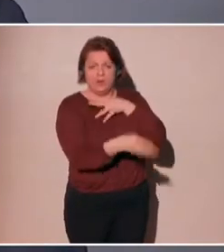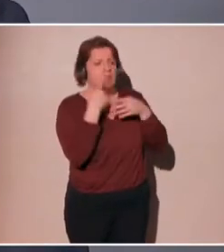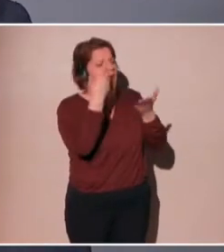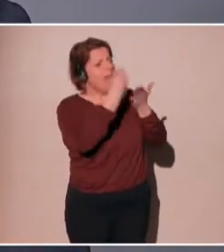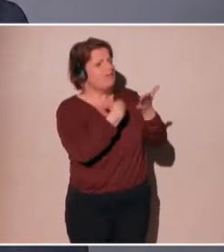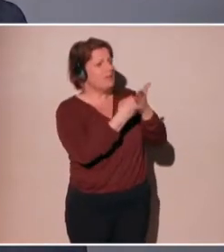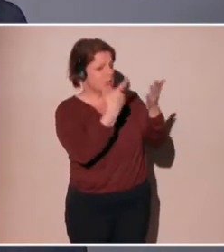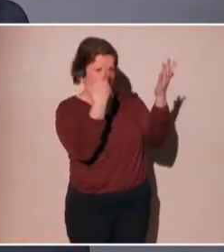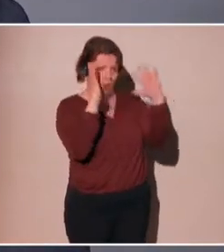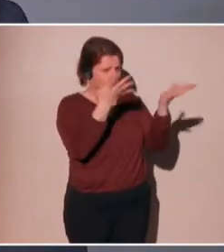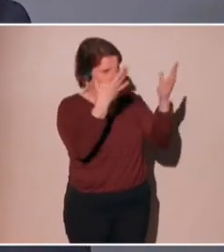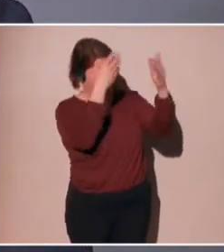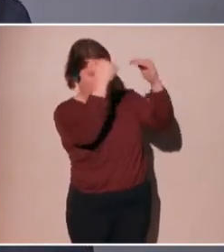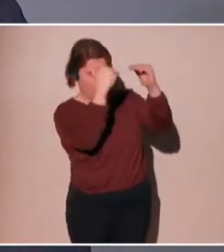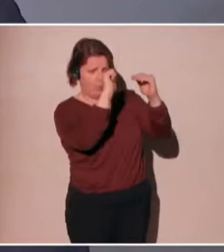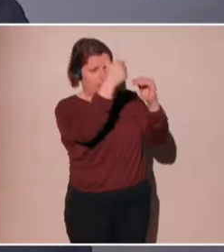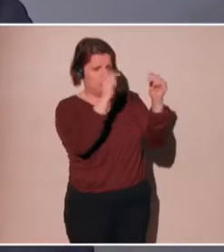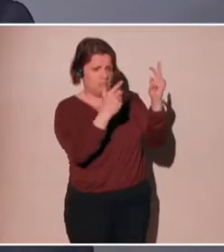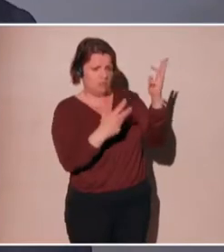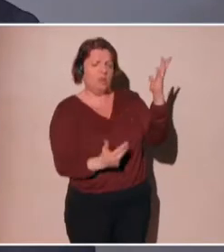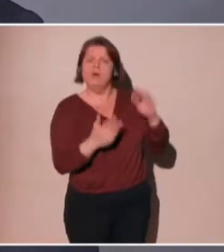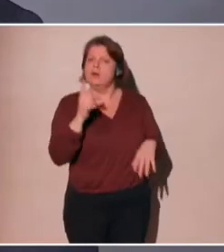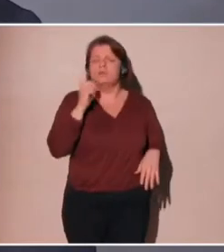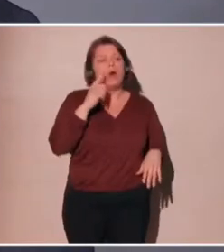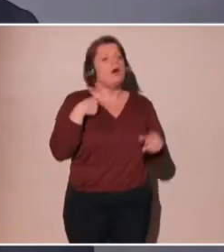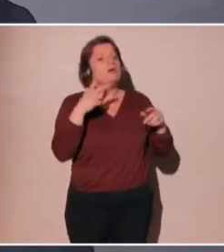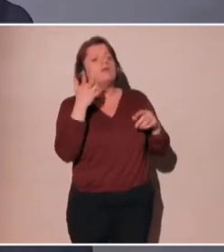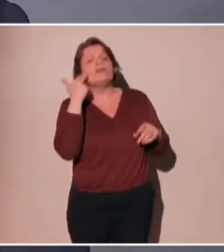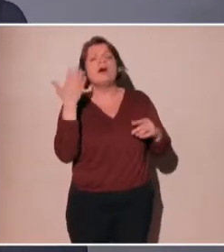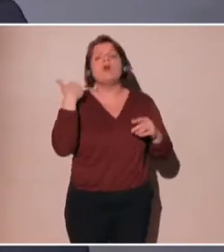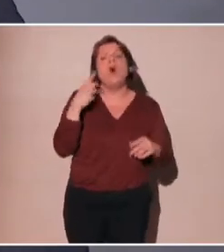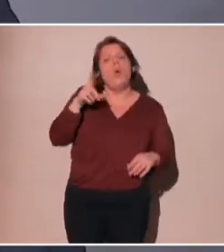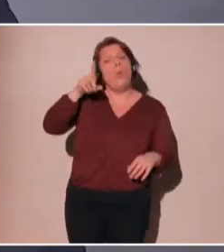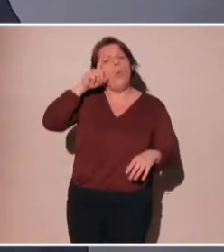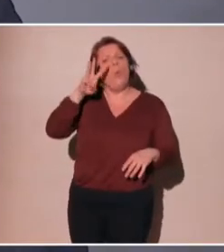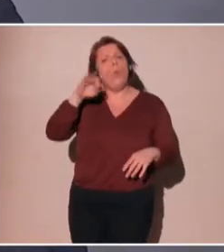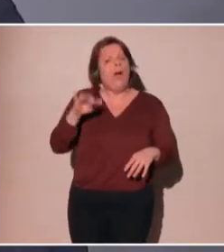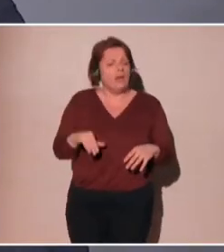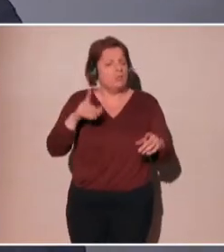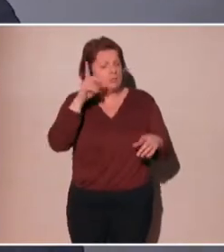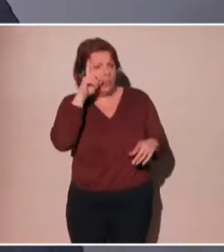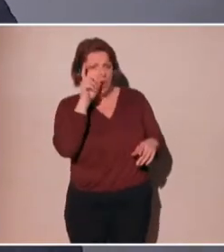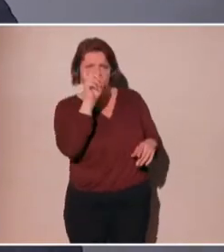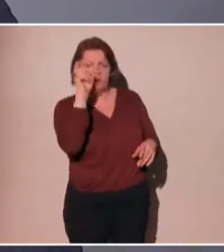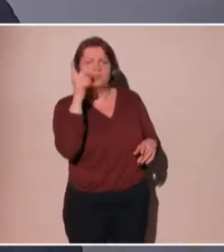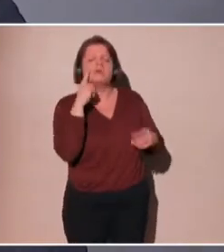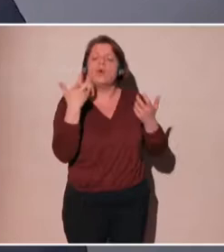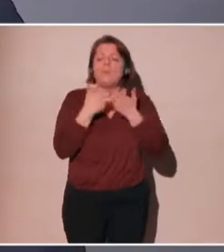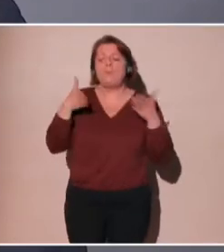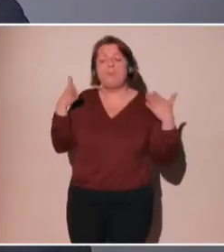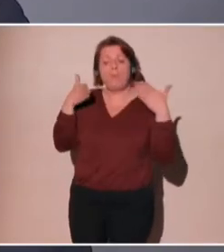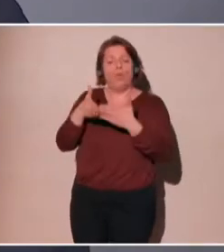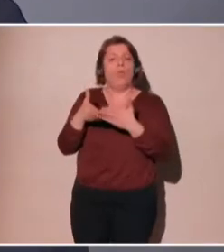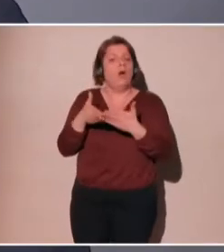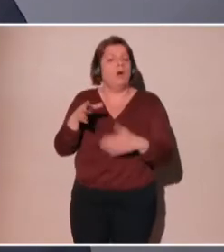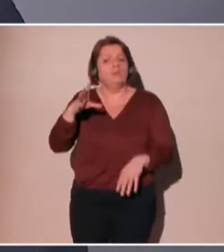transparently explain how the information was obtained. It's the question that we said, the little click